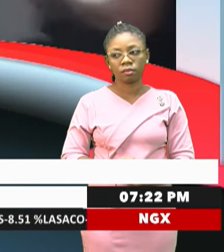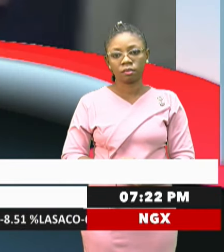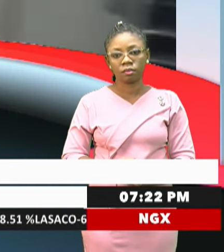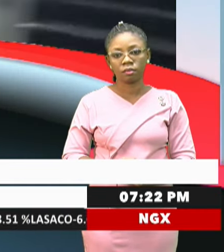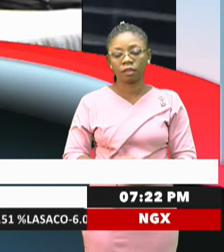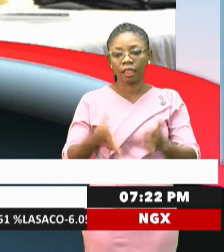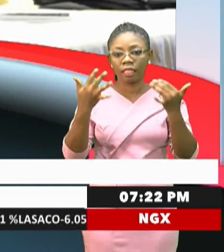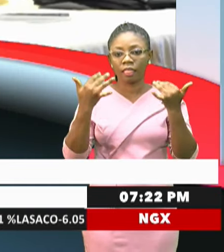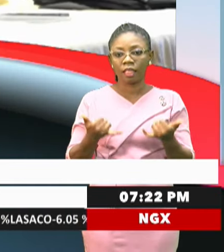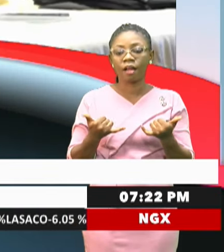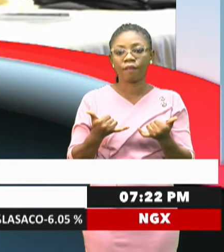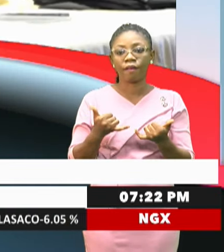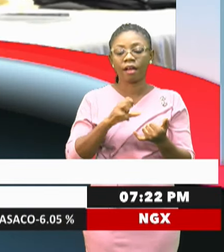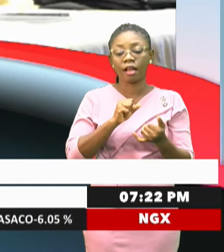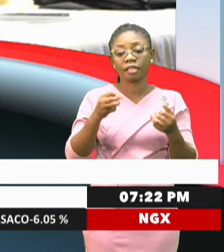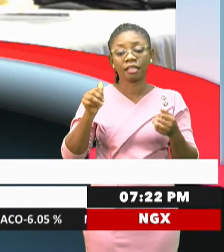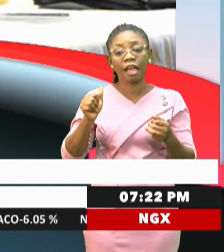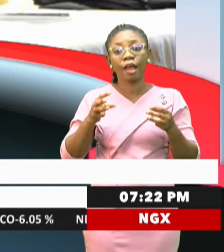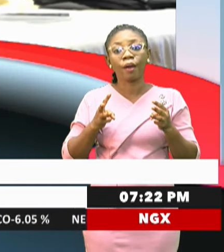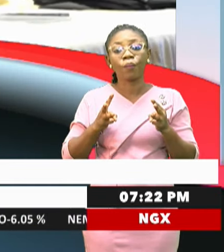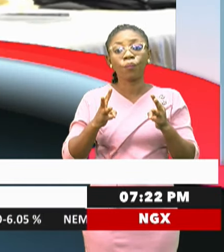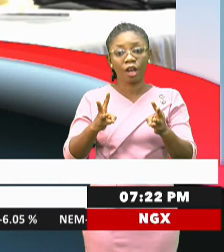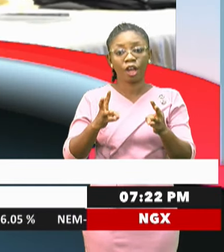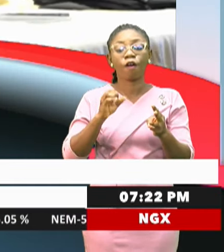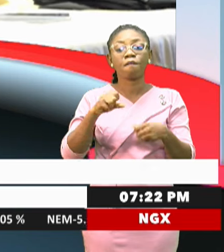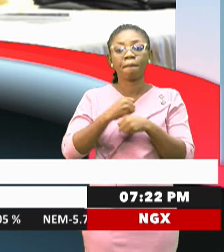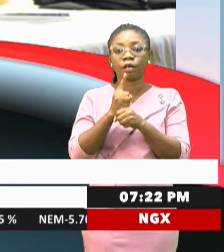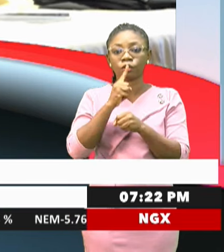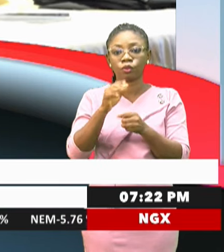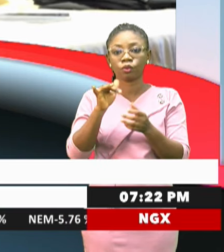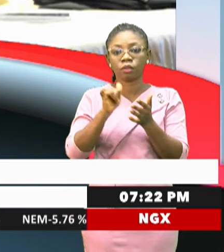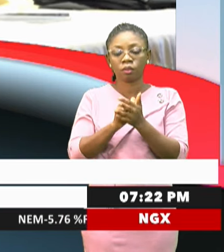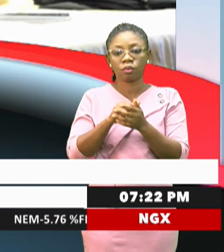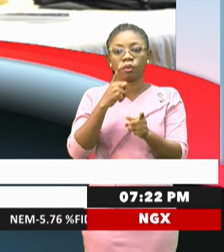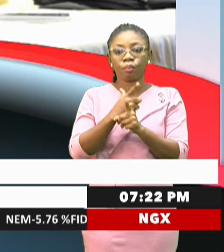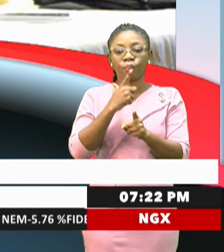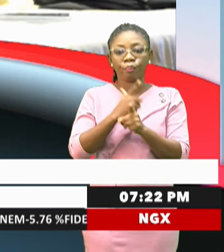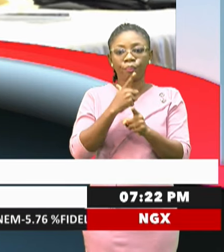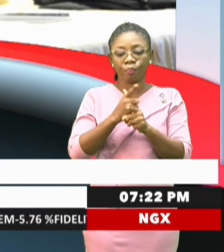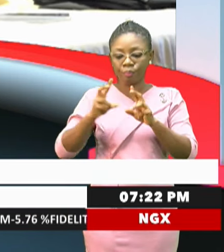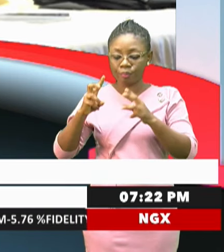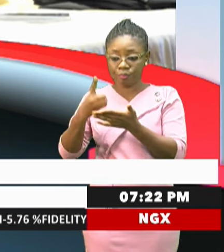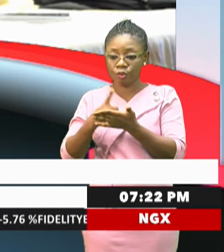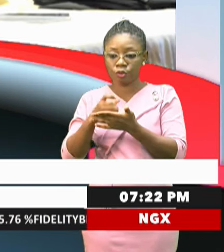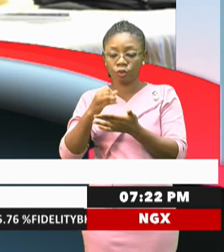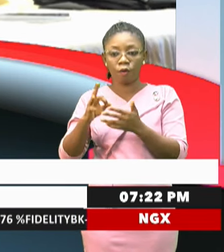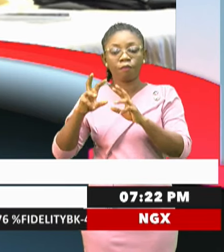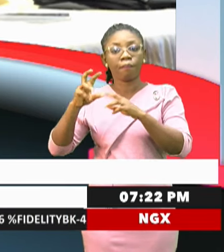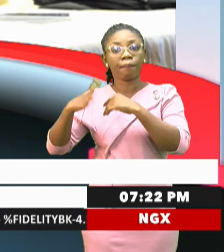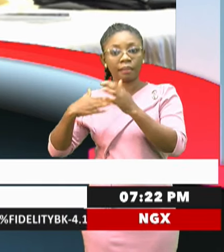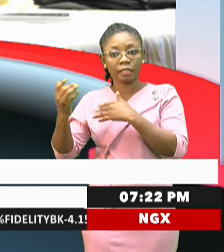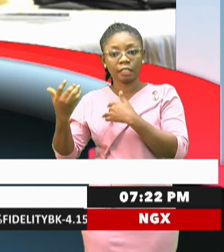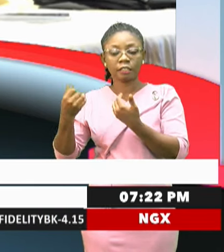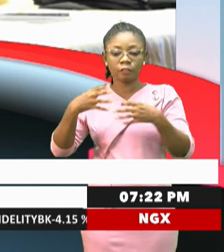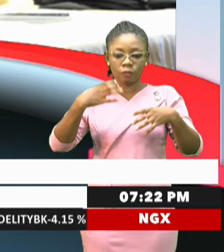Now, as a way of ensuring proper adjudication on cases, the judiciary is giving premium